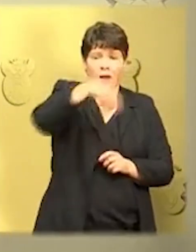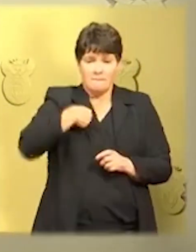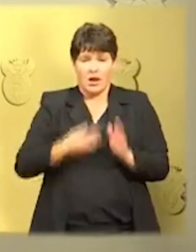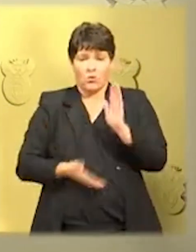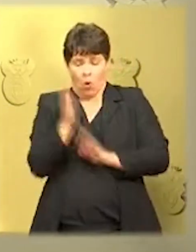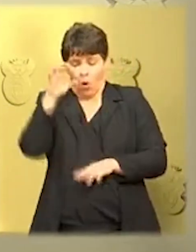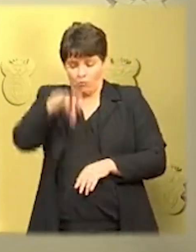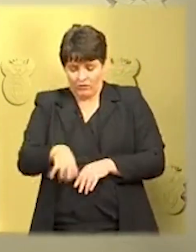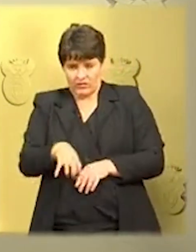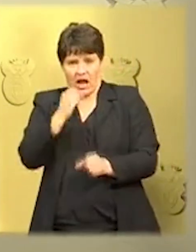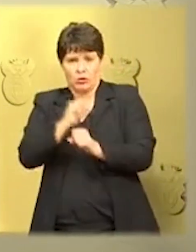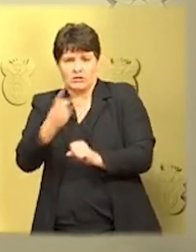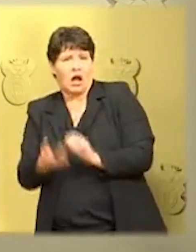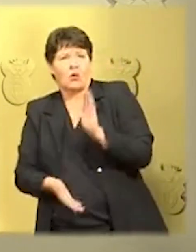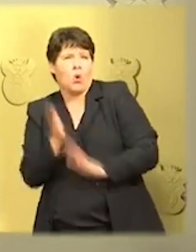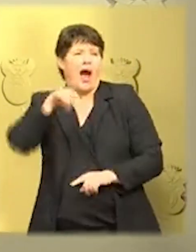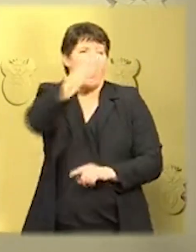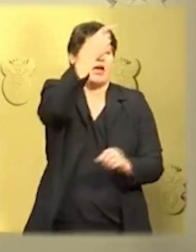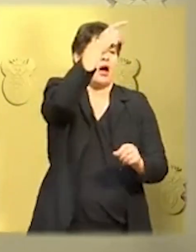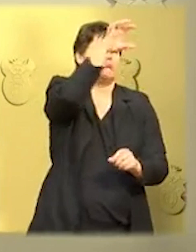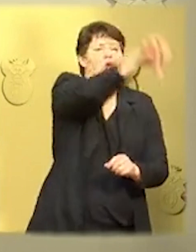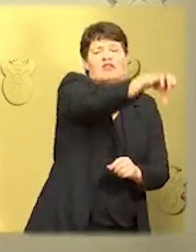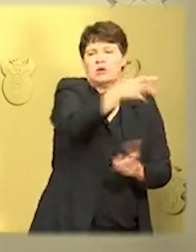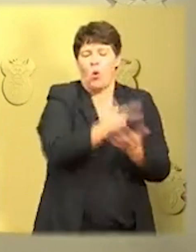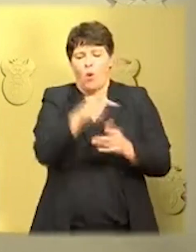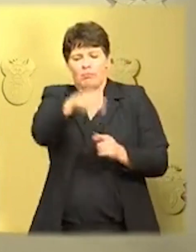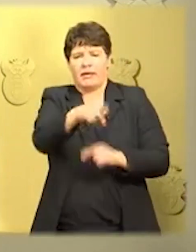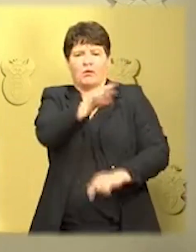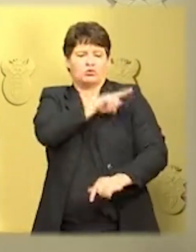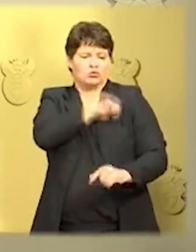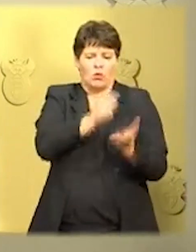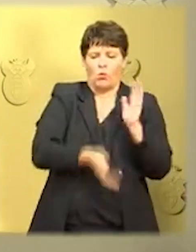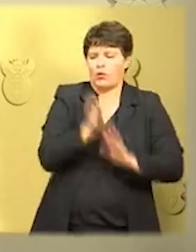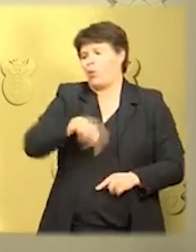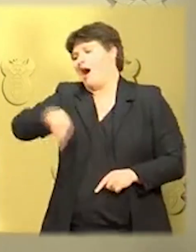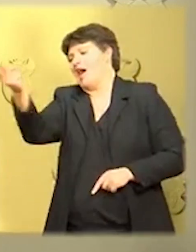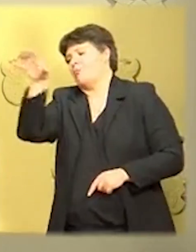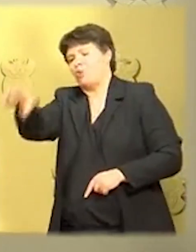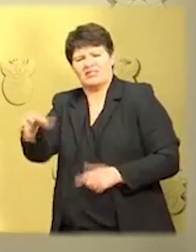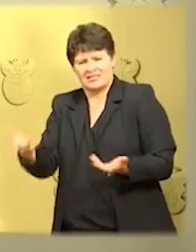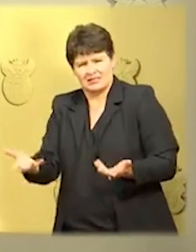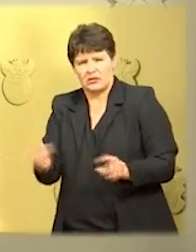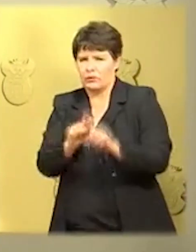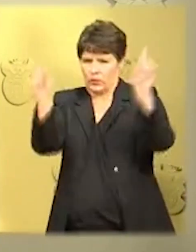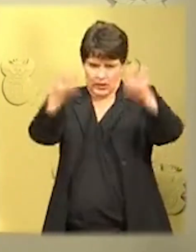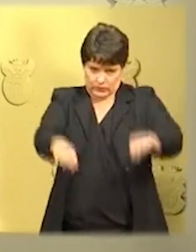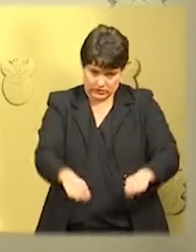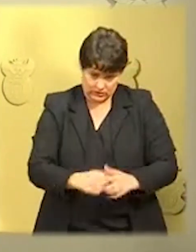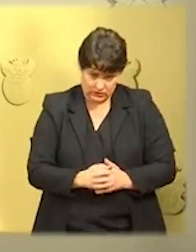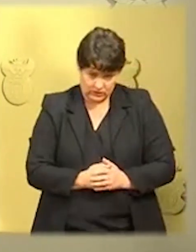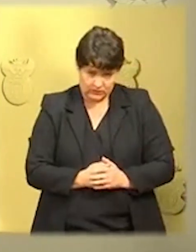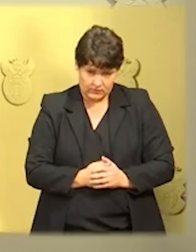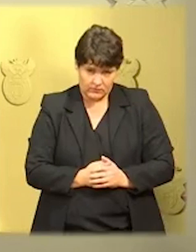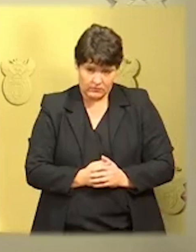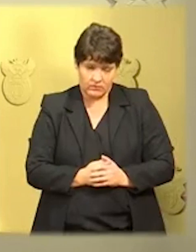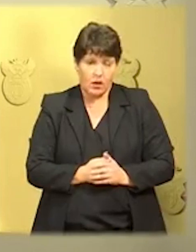except for the transportation of goods and exceptional circumstances such as